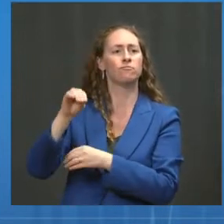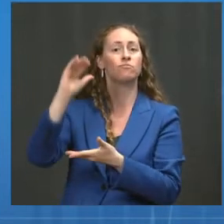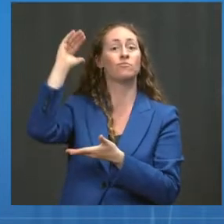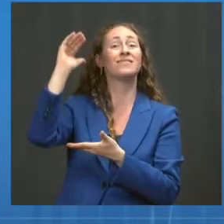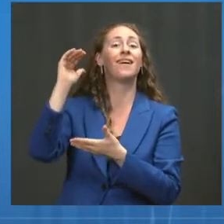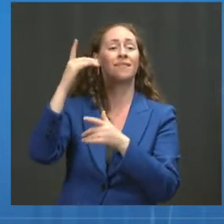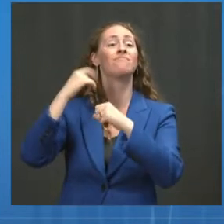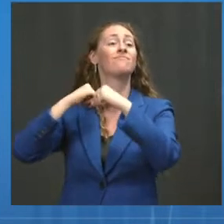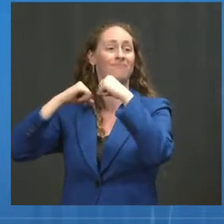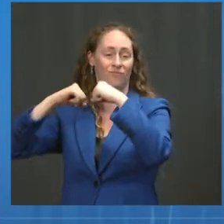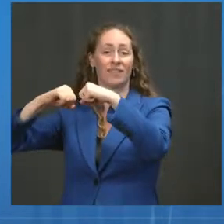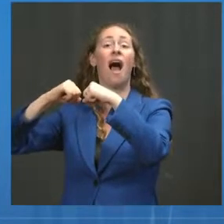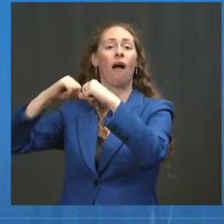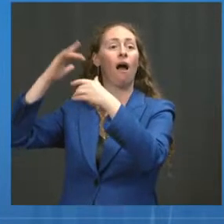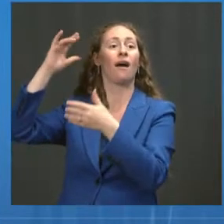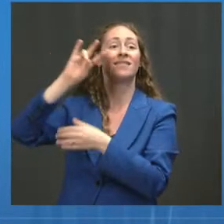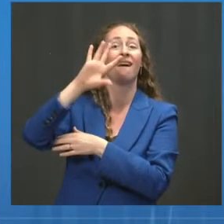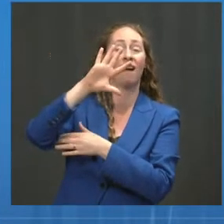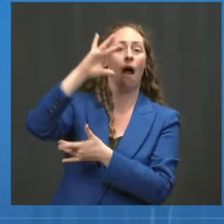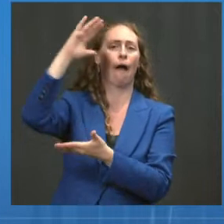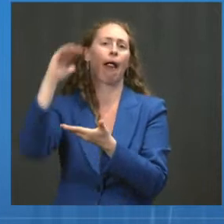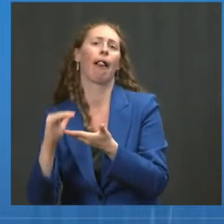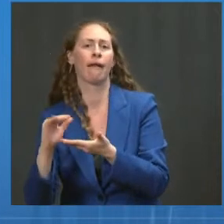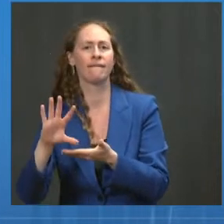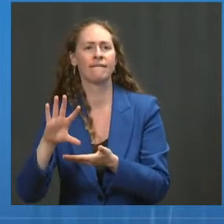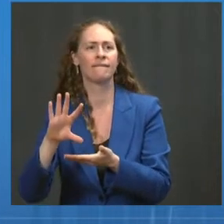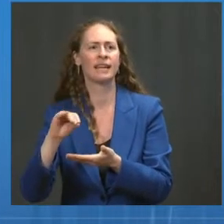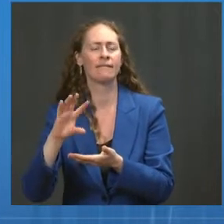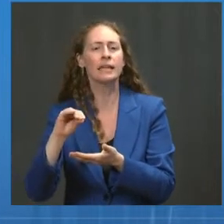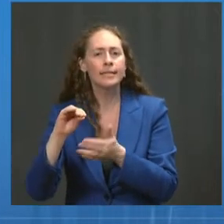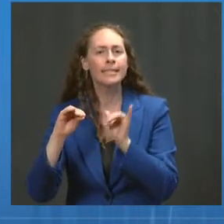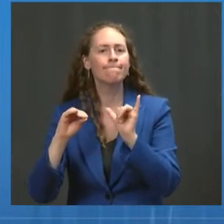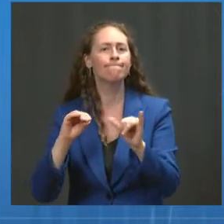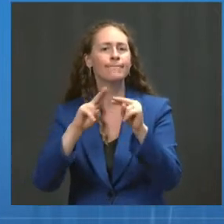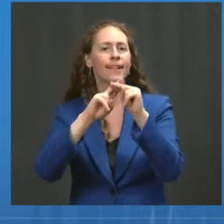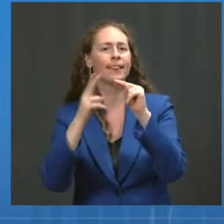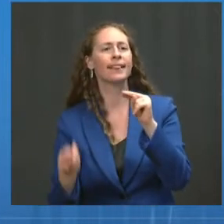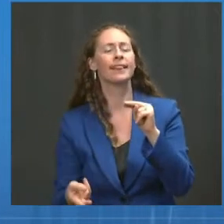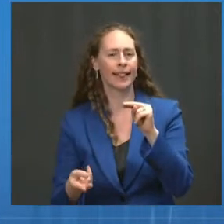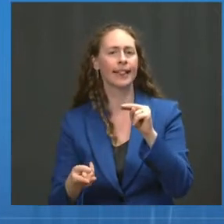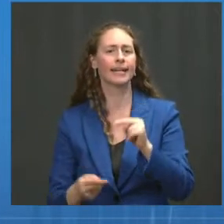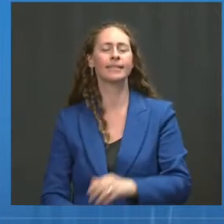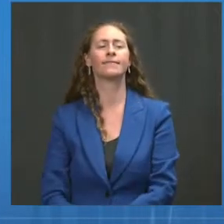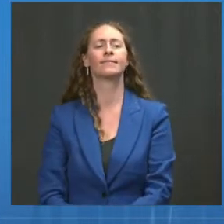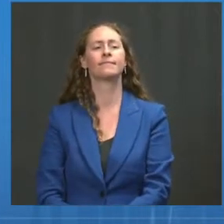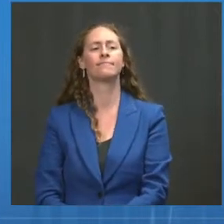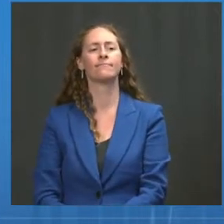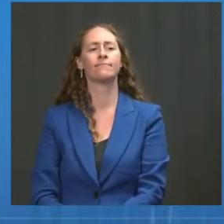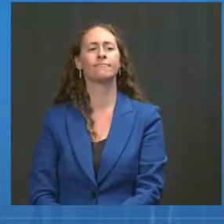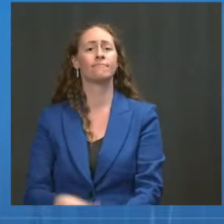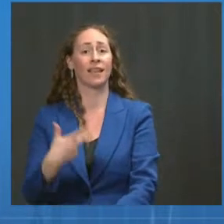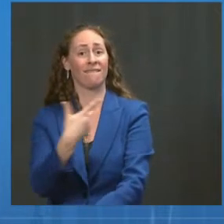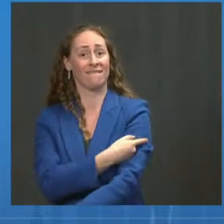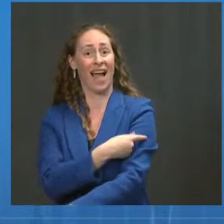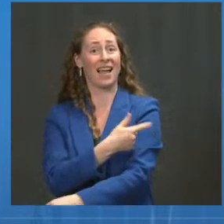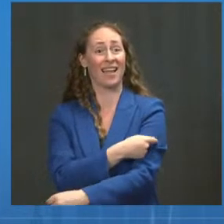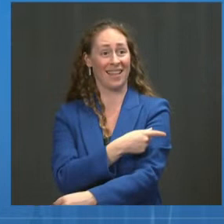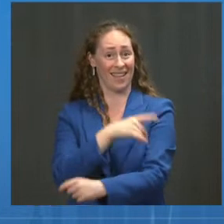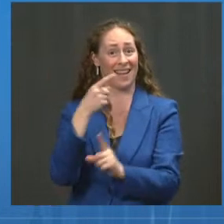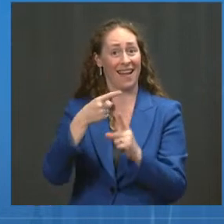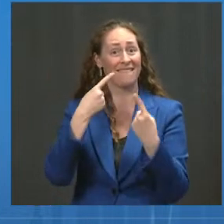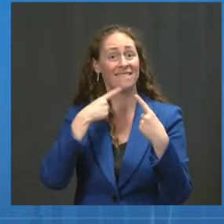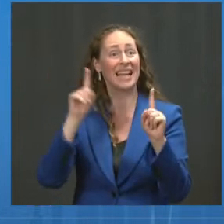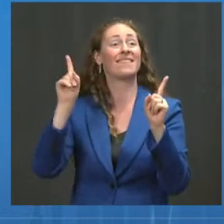1st, 2021. This represents a substantial decline in vaccine effectiveness against infection among